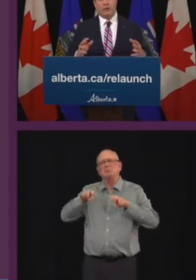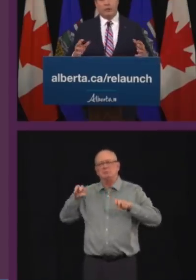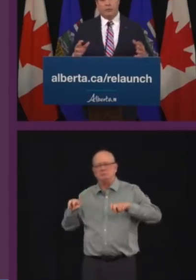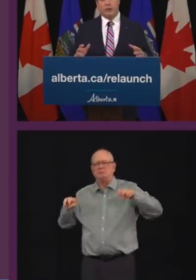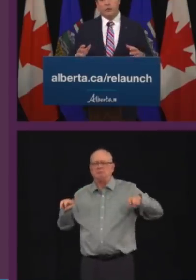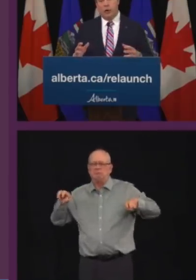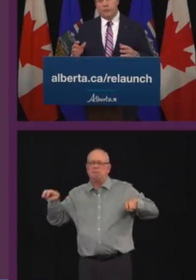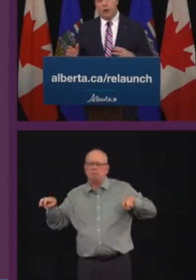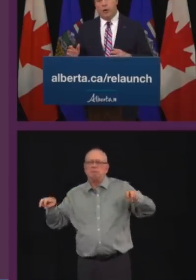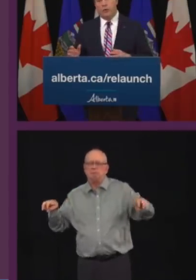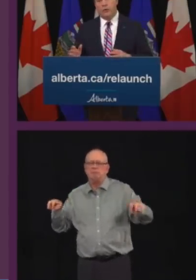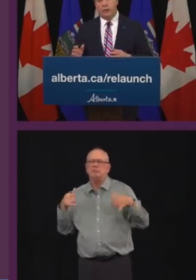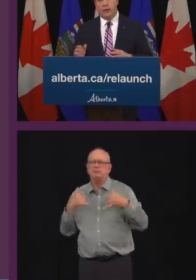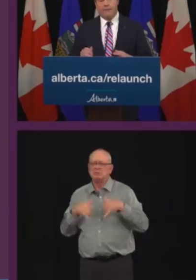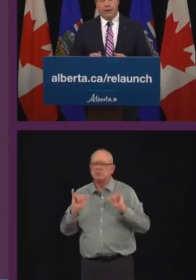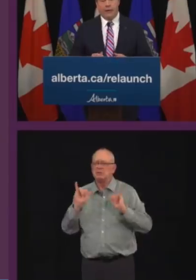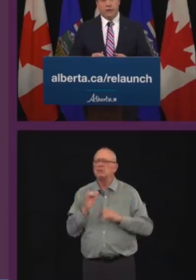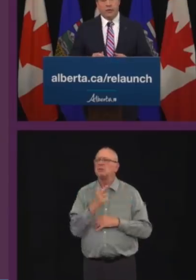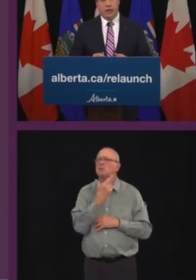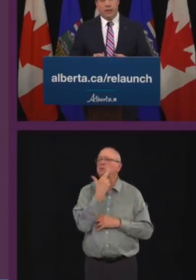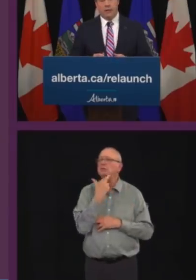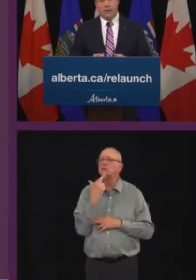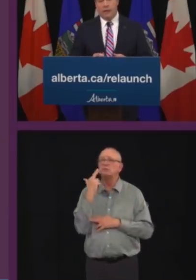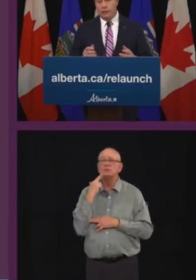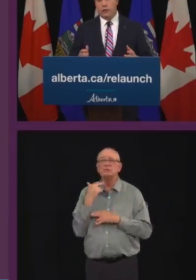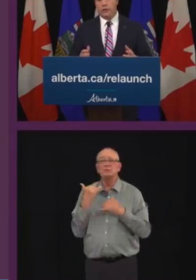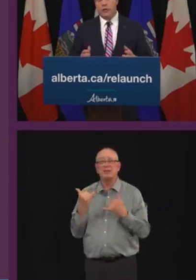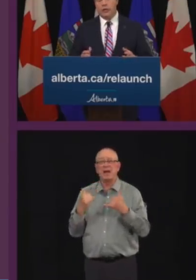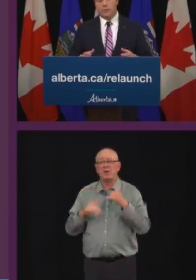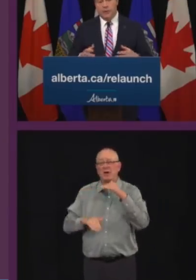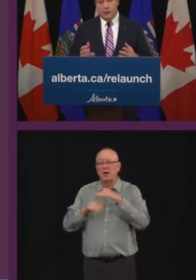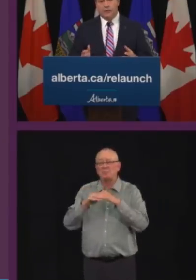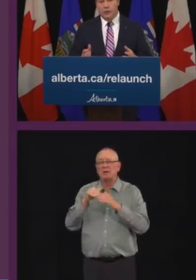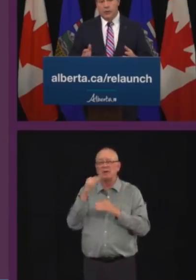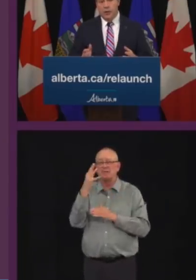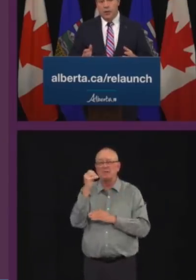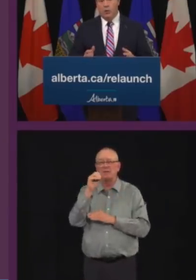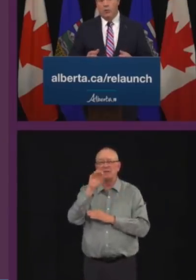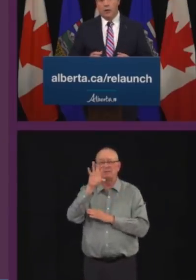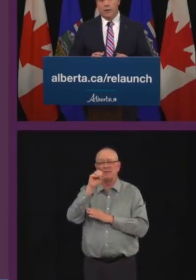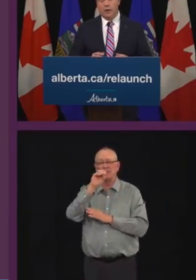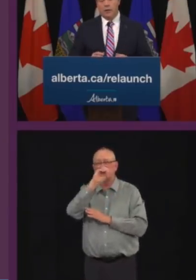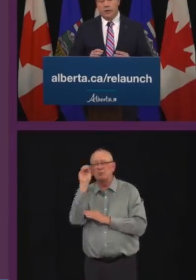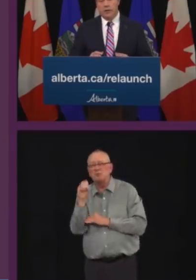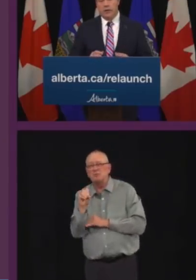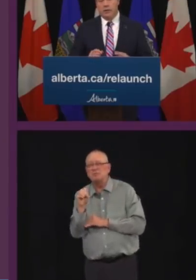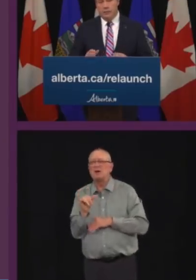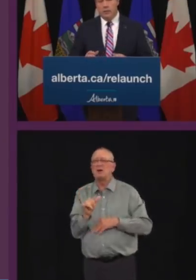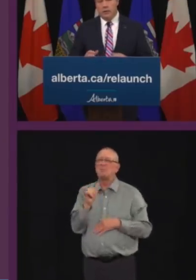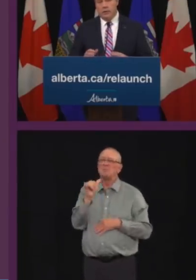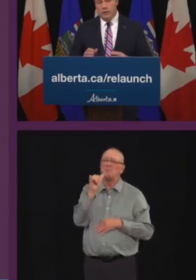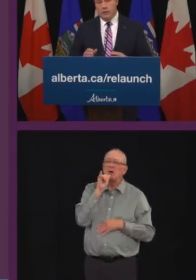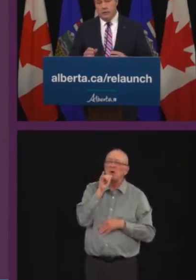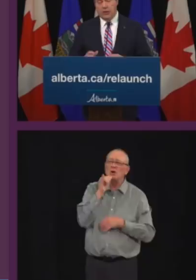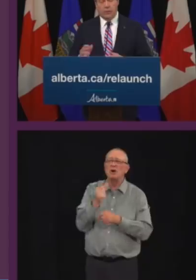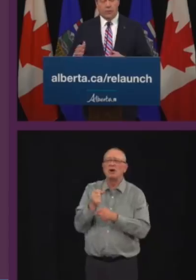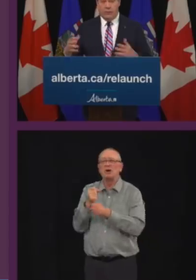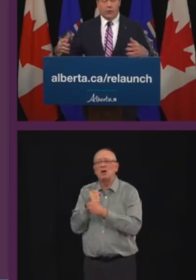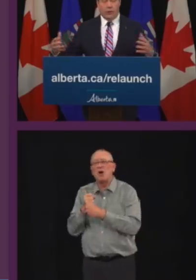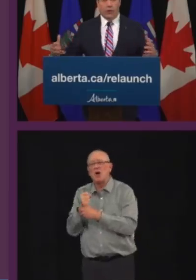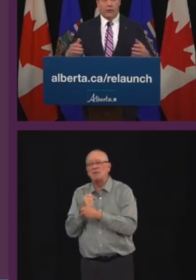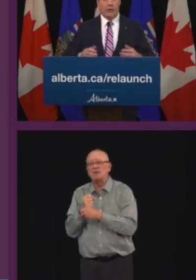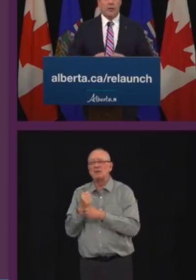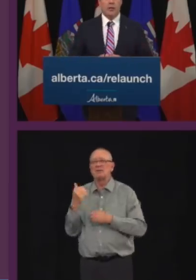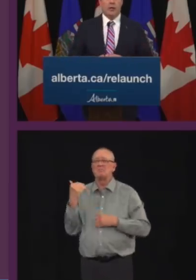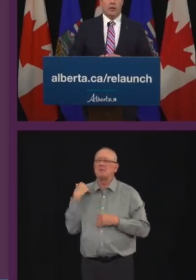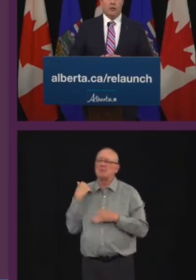on capacity in restaurants, bars, cafes and lounges is being lifted with seating limited to 6 per